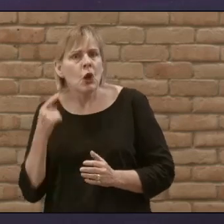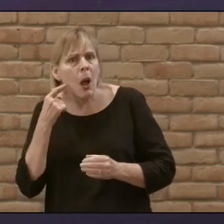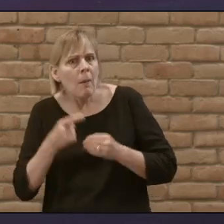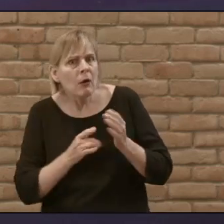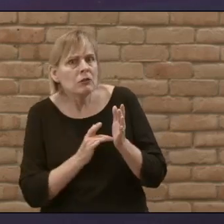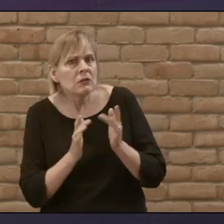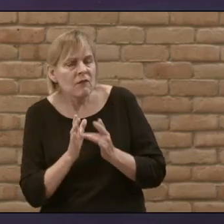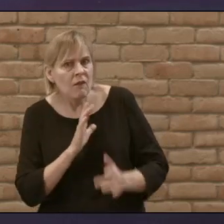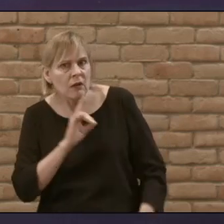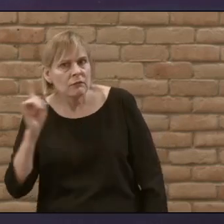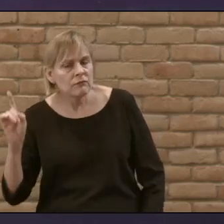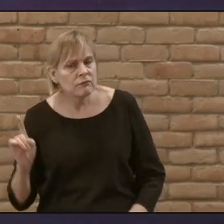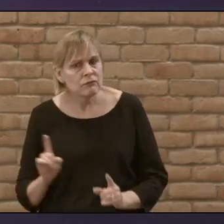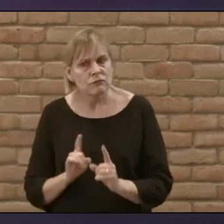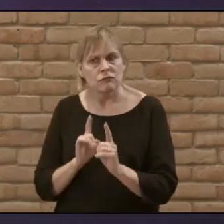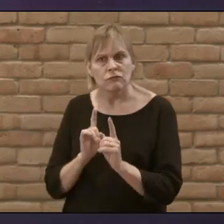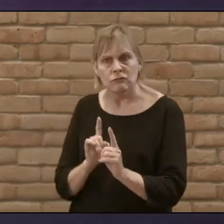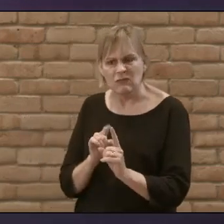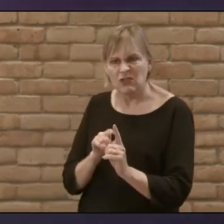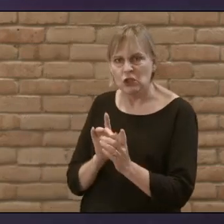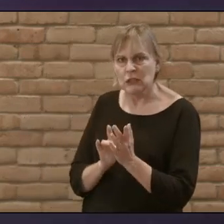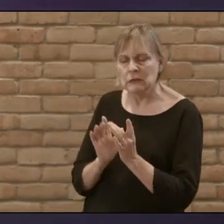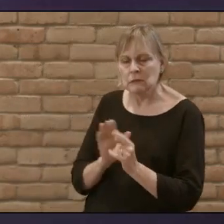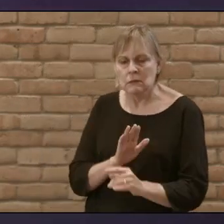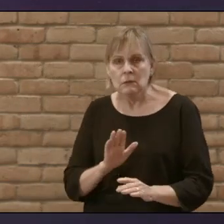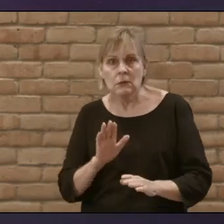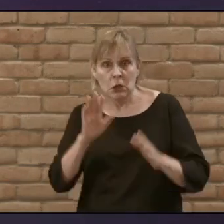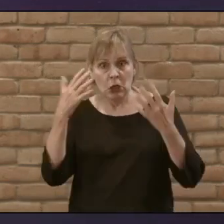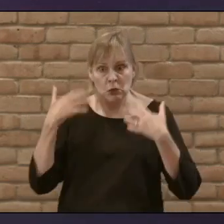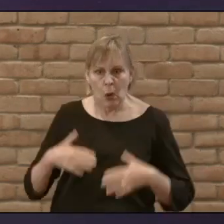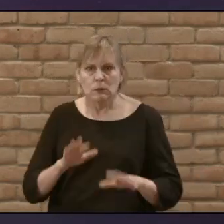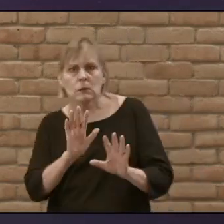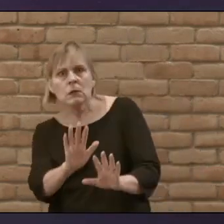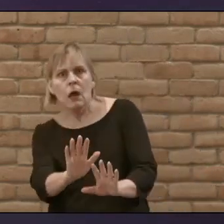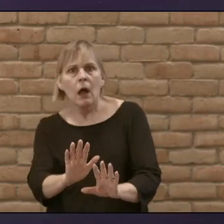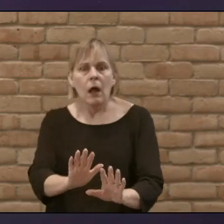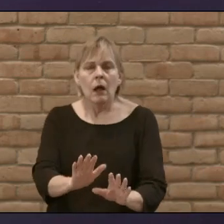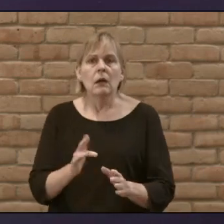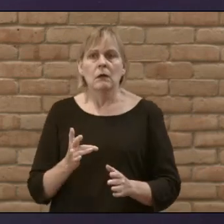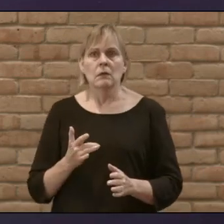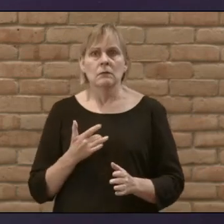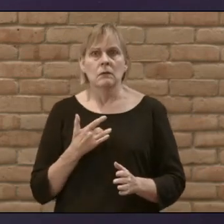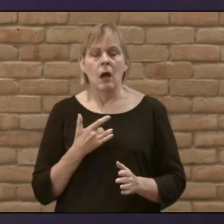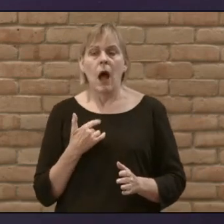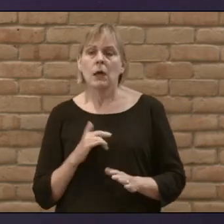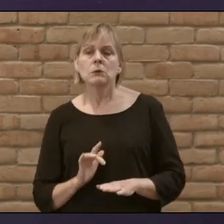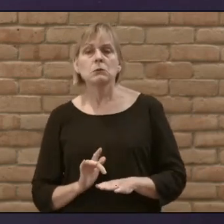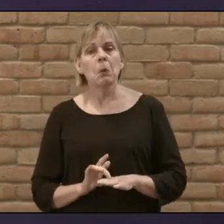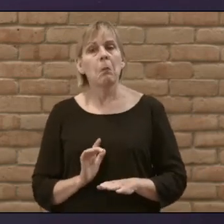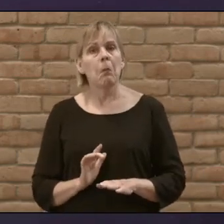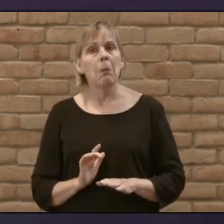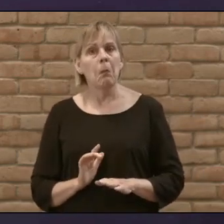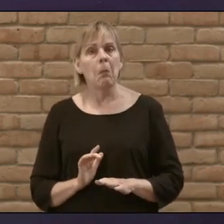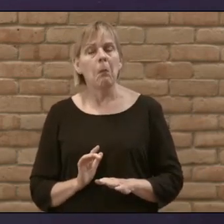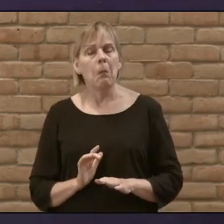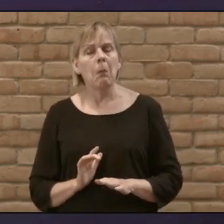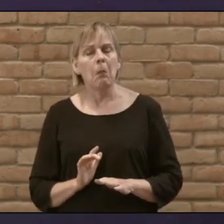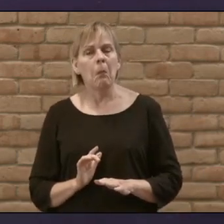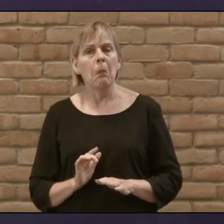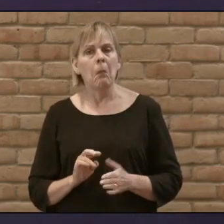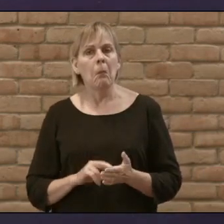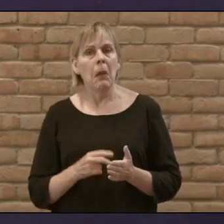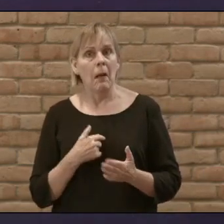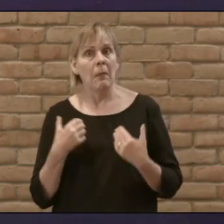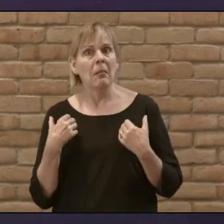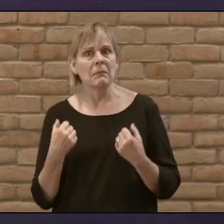So she came up behind him through the crowd and touched his robe. For she thought to herself, if I can just touch his robe, I will be